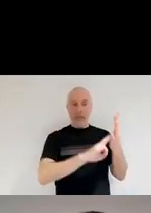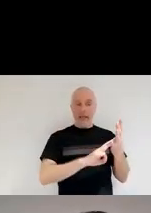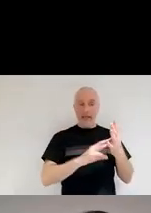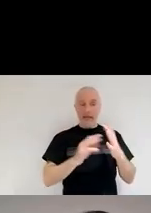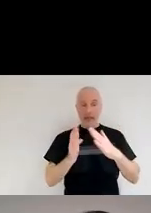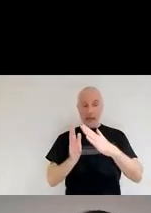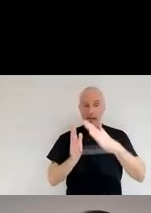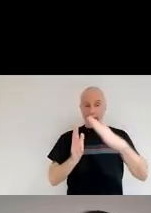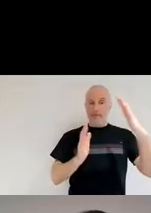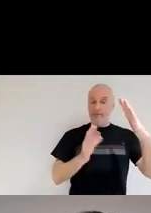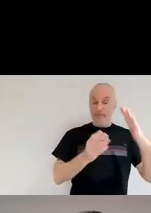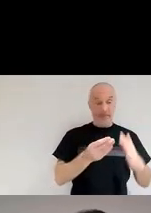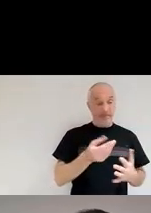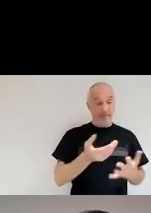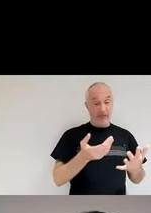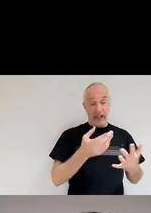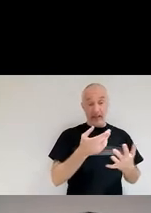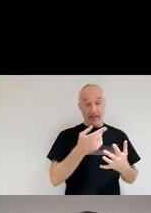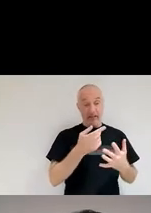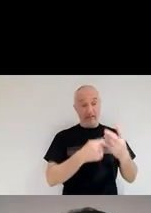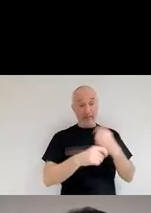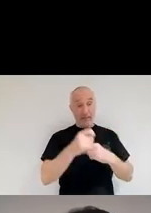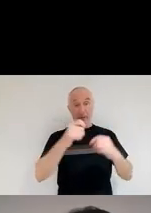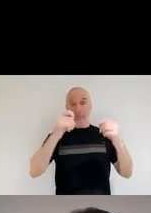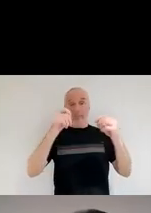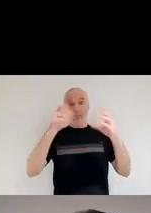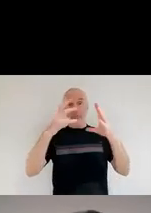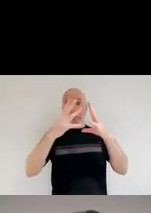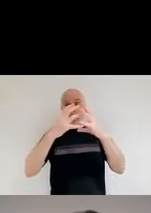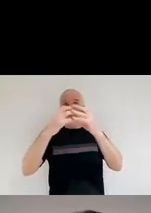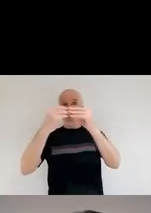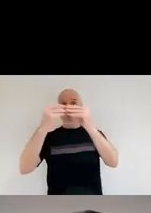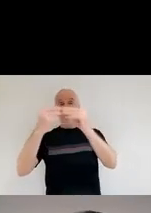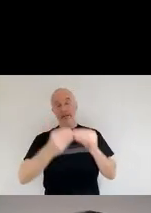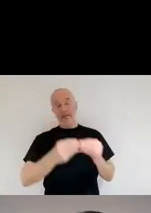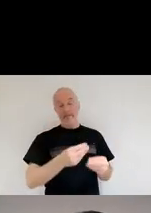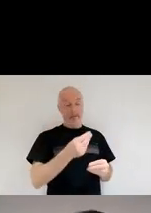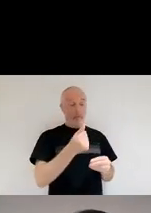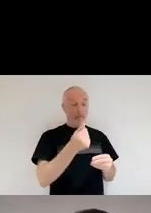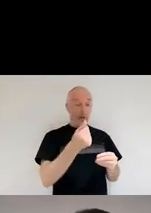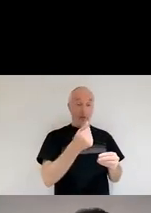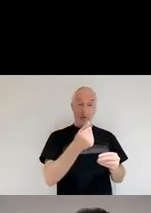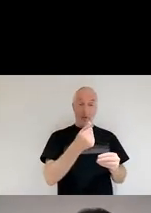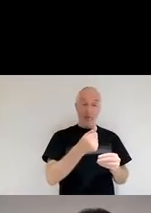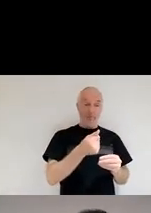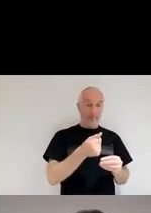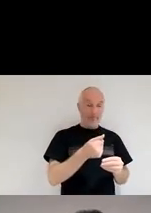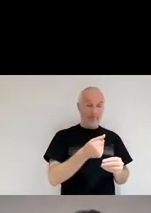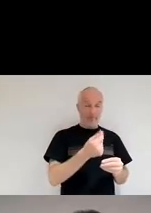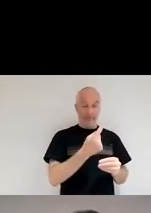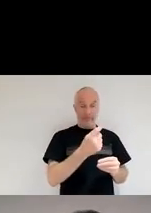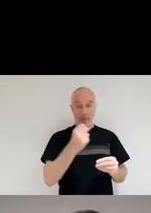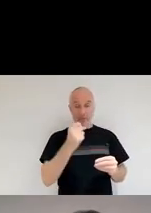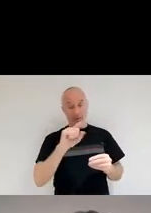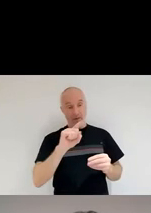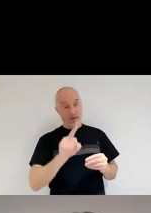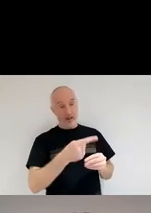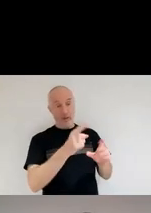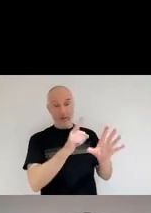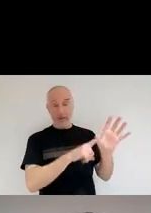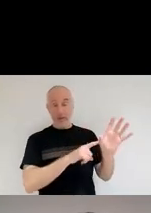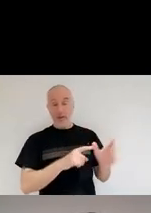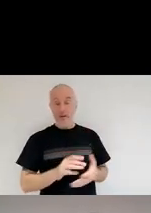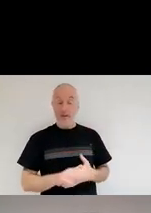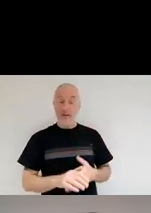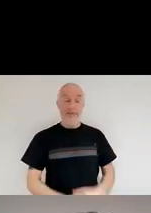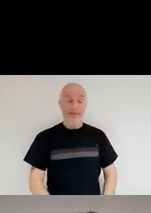thousand years. Okay. So this could explain dust formation. just have to find a way of making